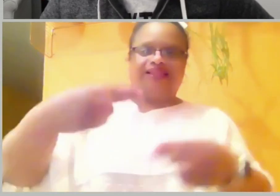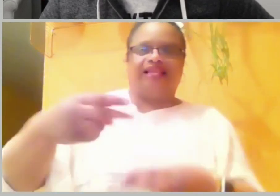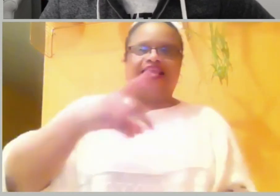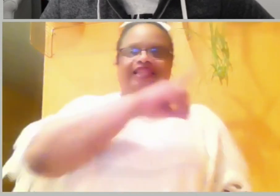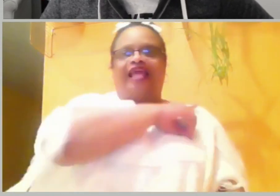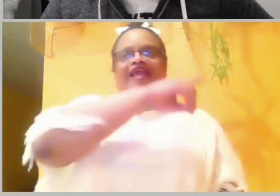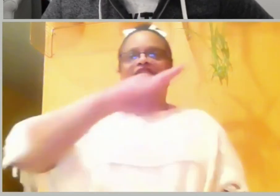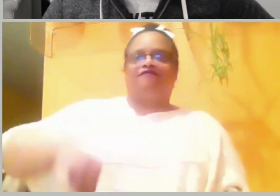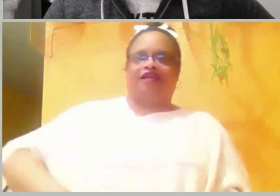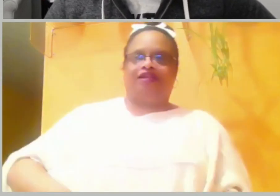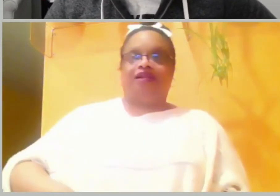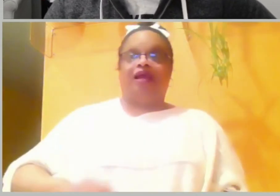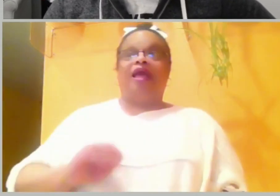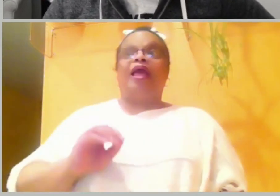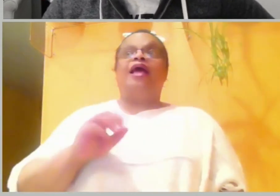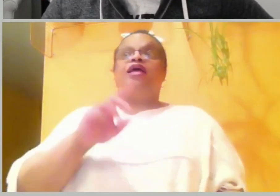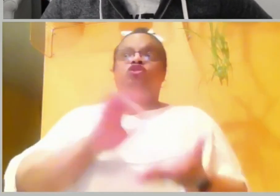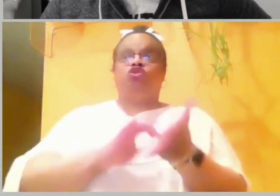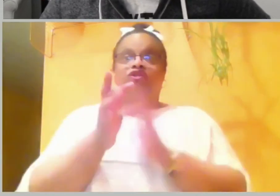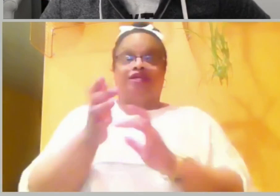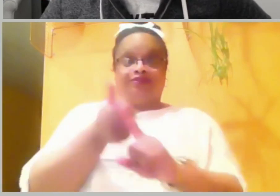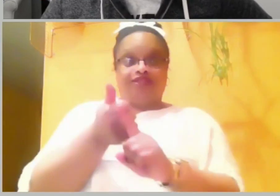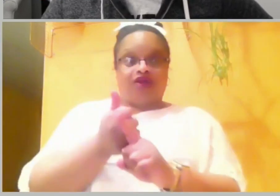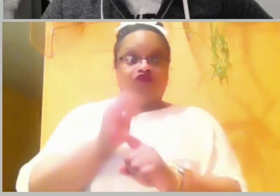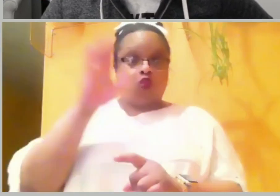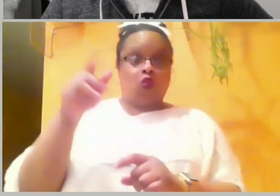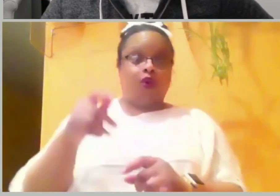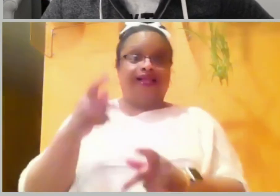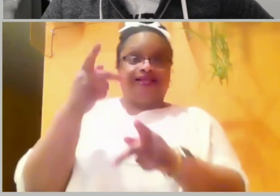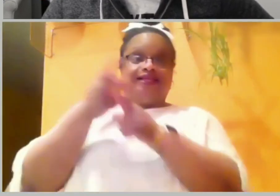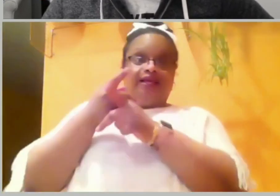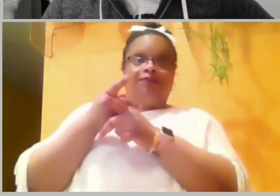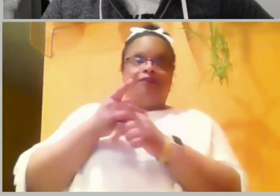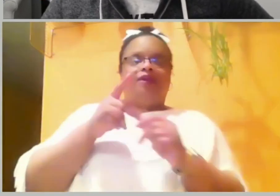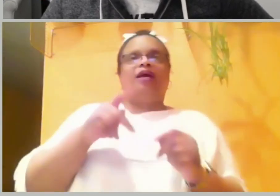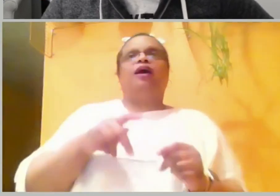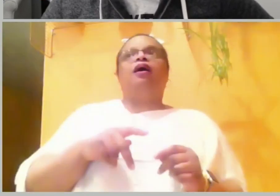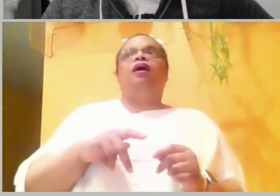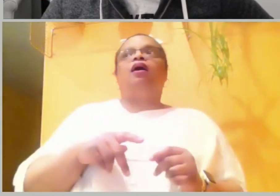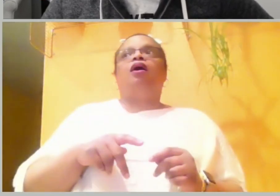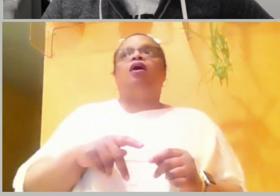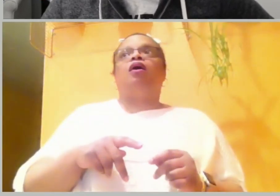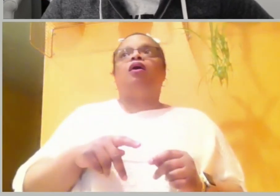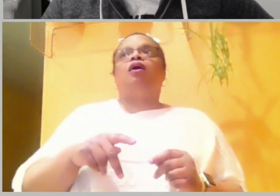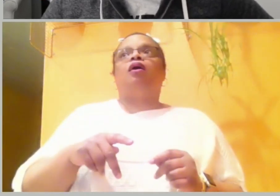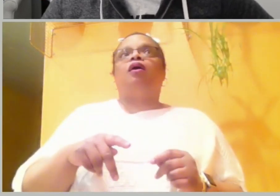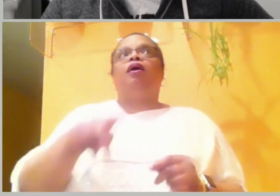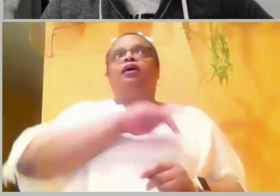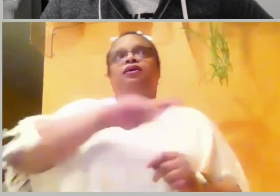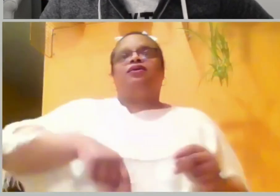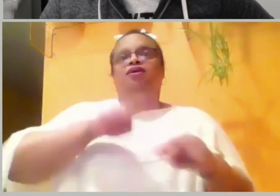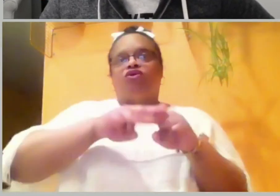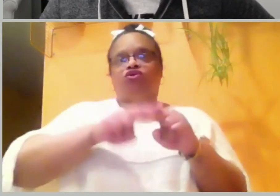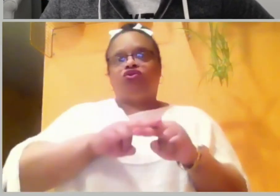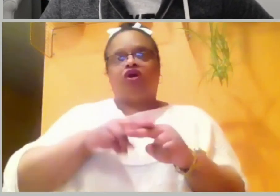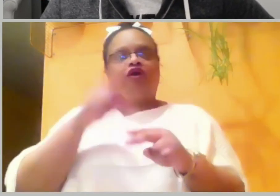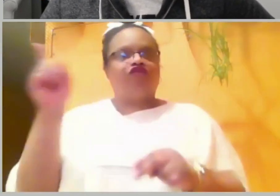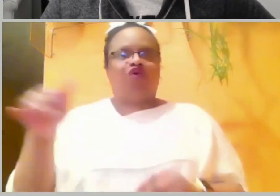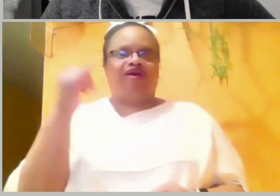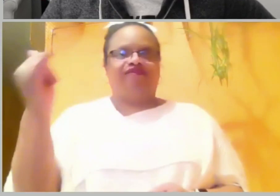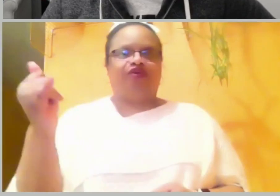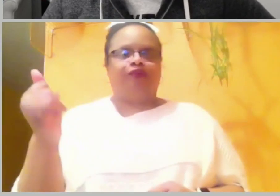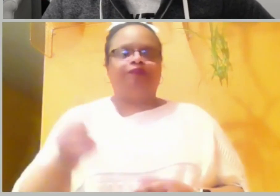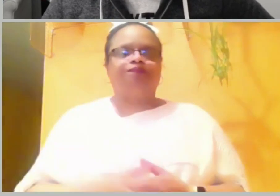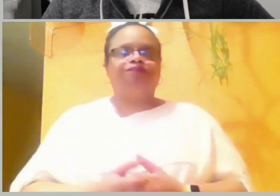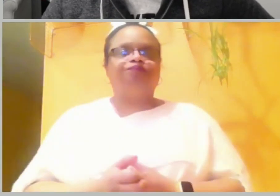This promise was spoken through the prophet Nathan and recorded in detail in 2 Samuel 7. Verses 11 through